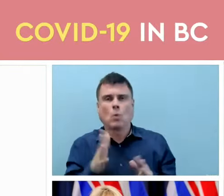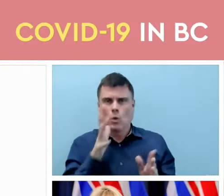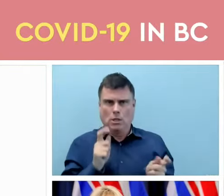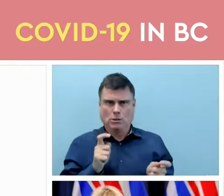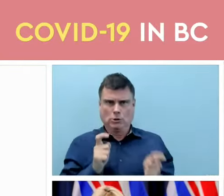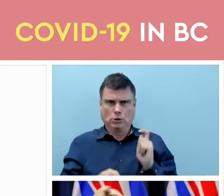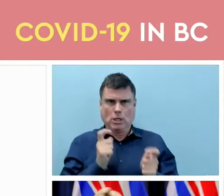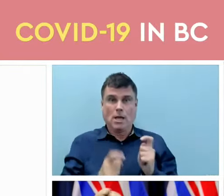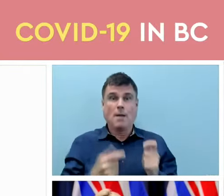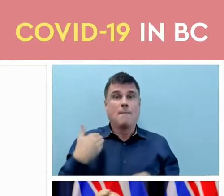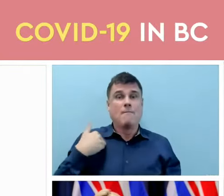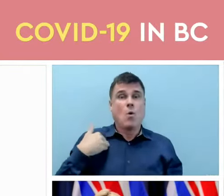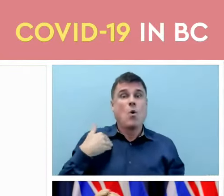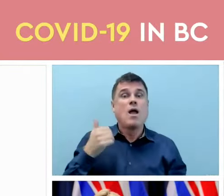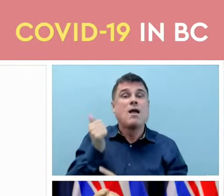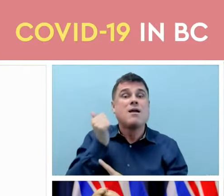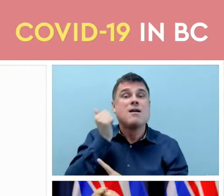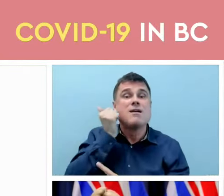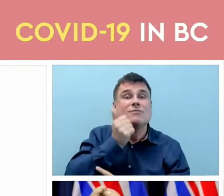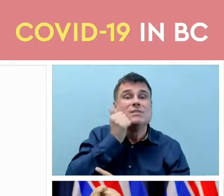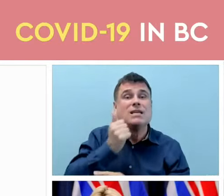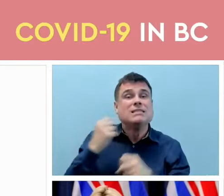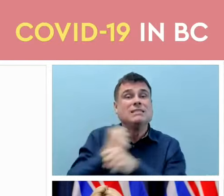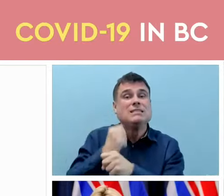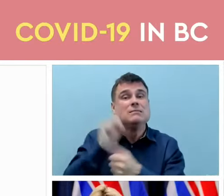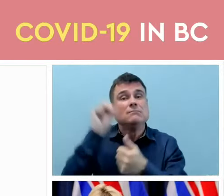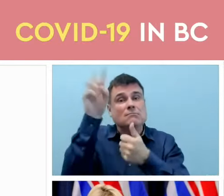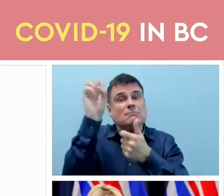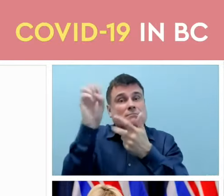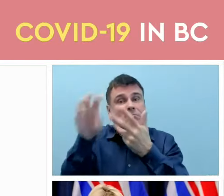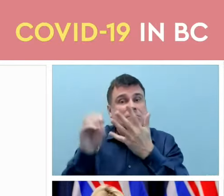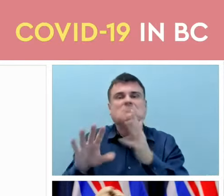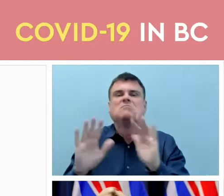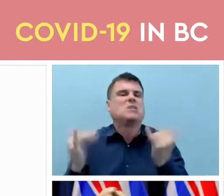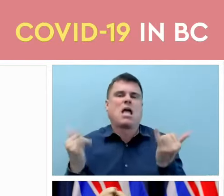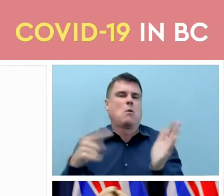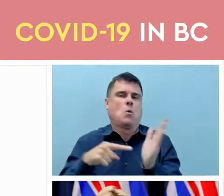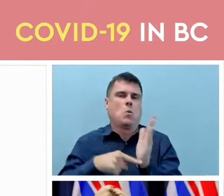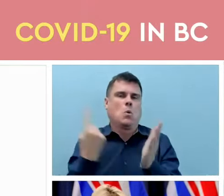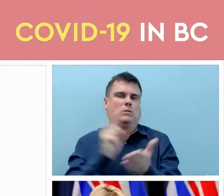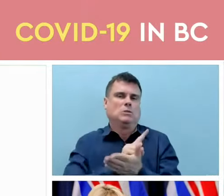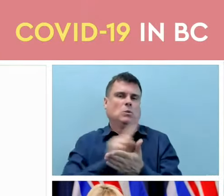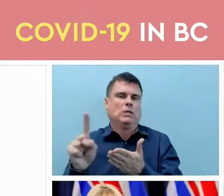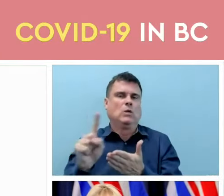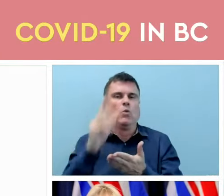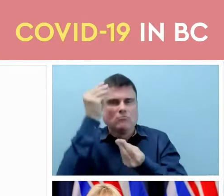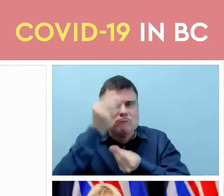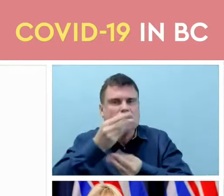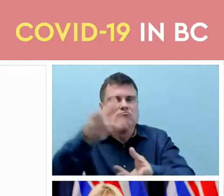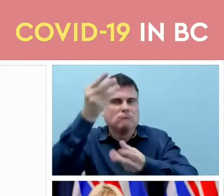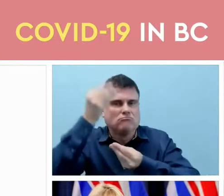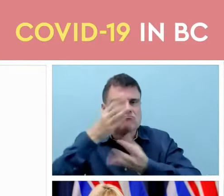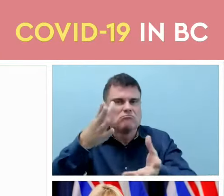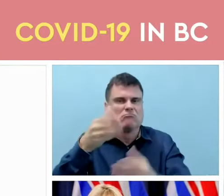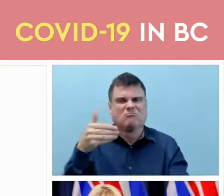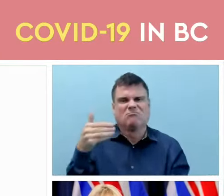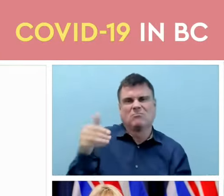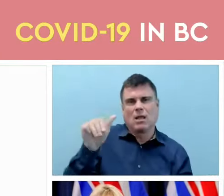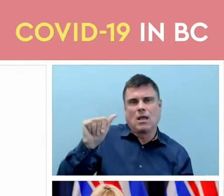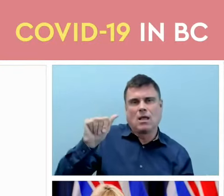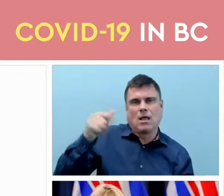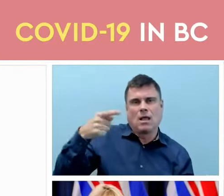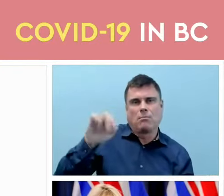reporting to weekly reporting starting this Thursday, April 7. What that means is that we will be able to